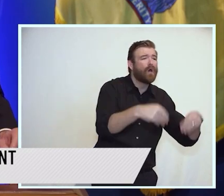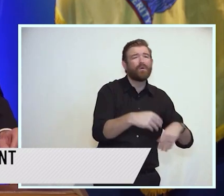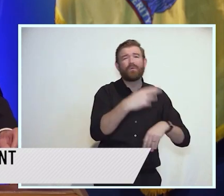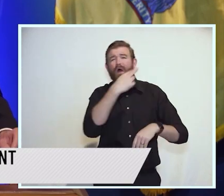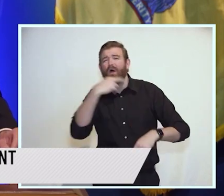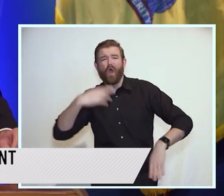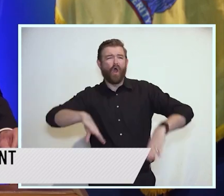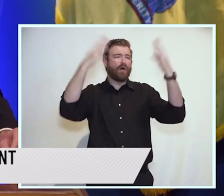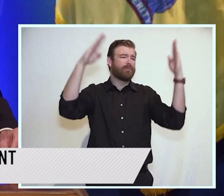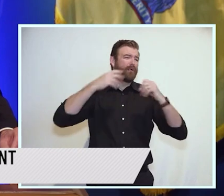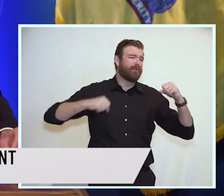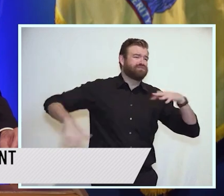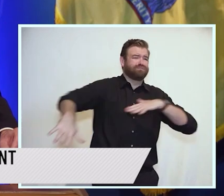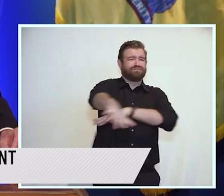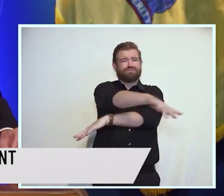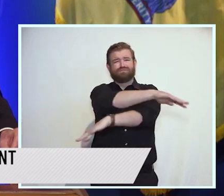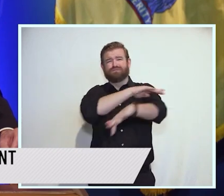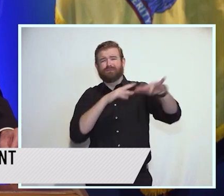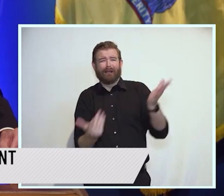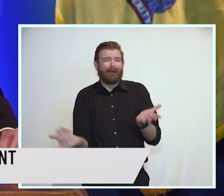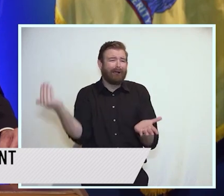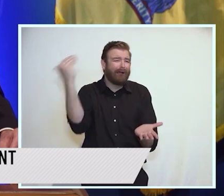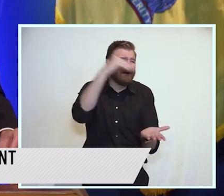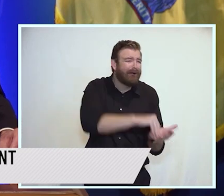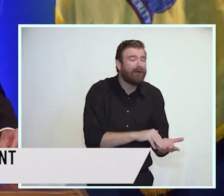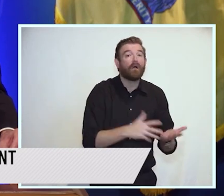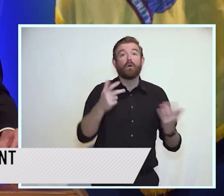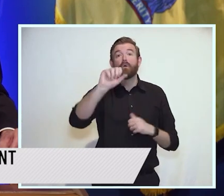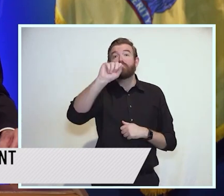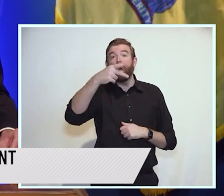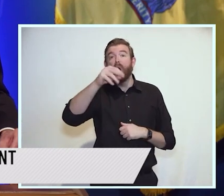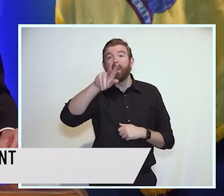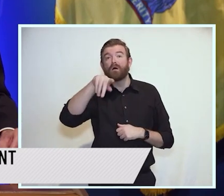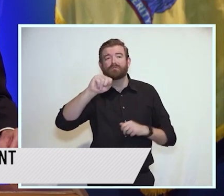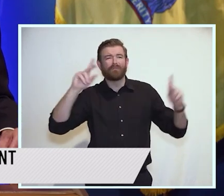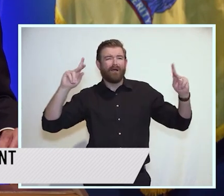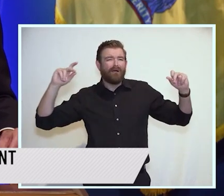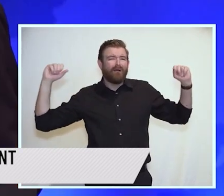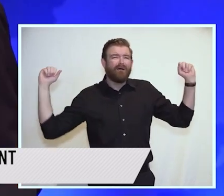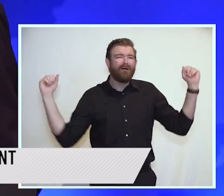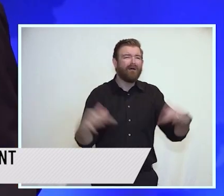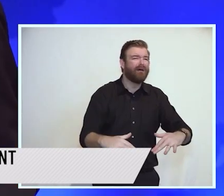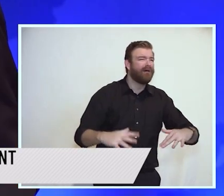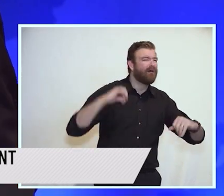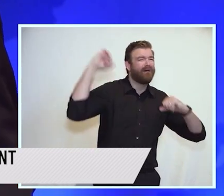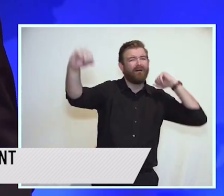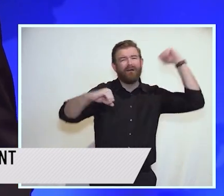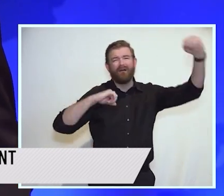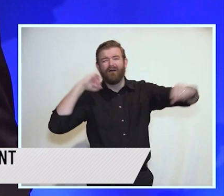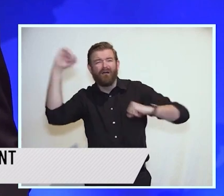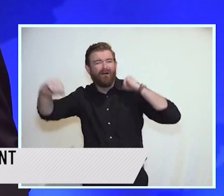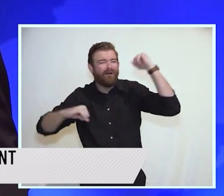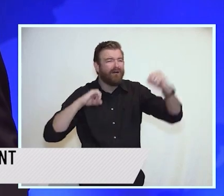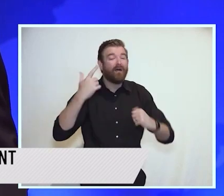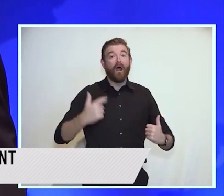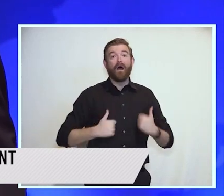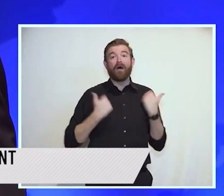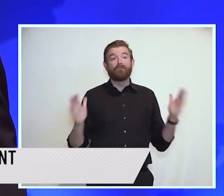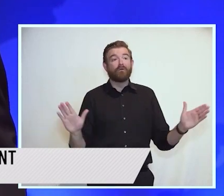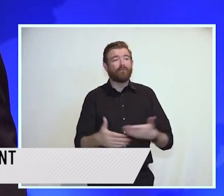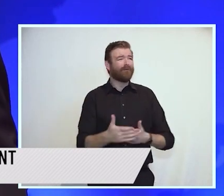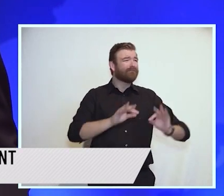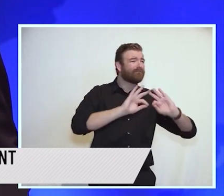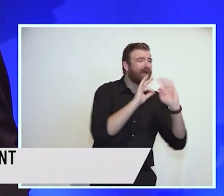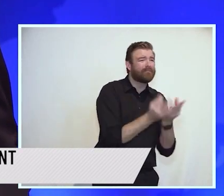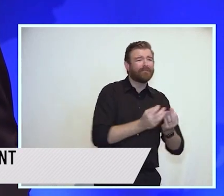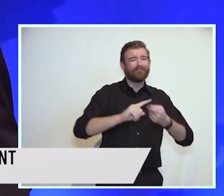To sports arenas where cheers are once again heard loudly and clearly. To living rooms where we can once again freely